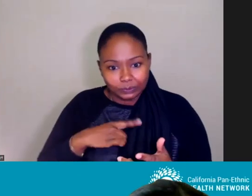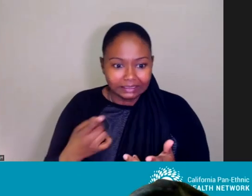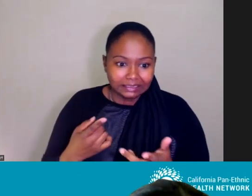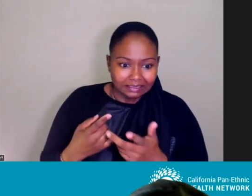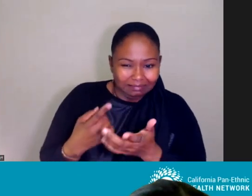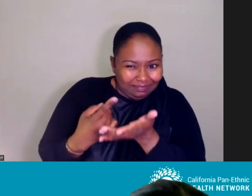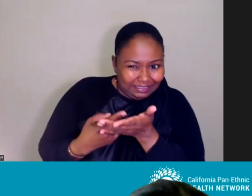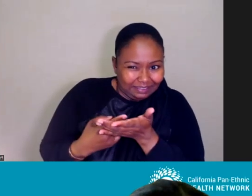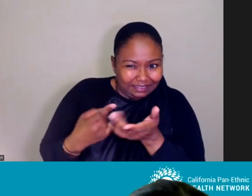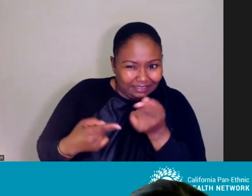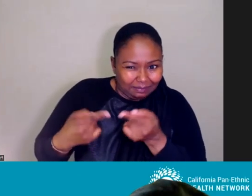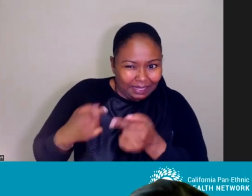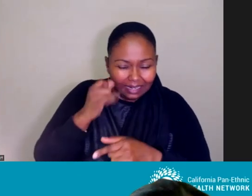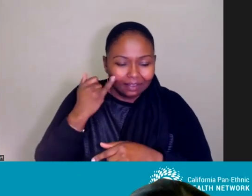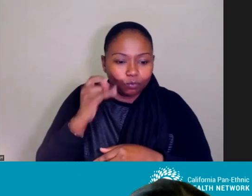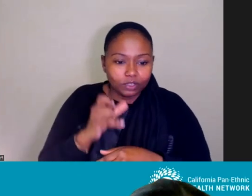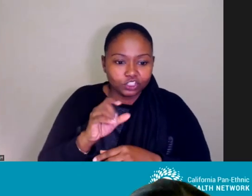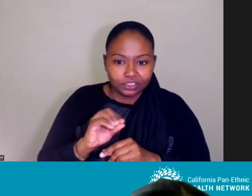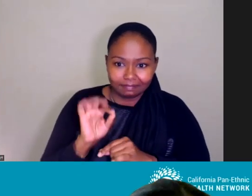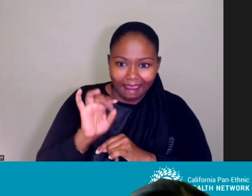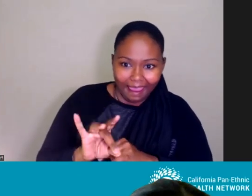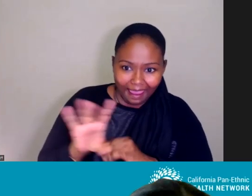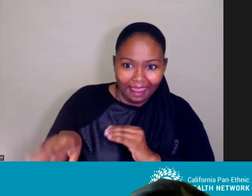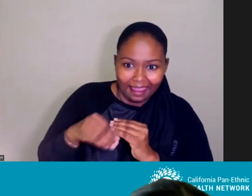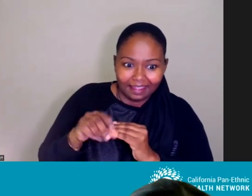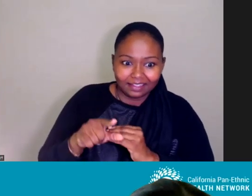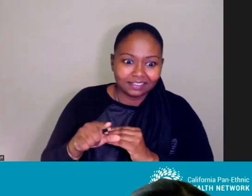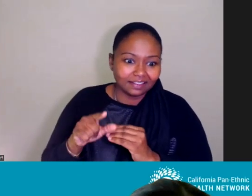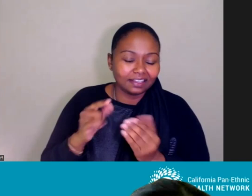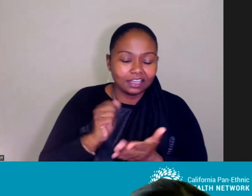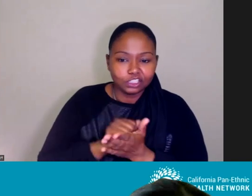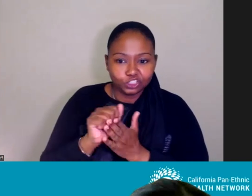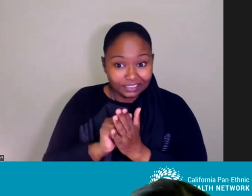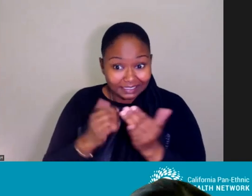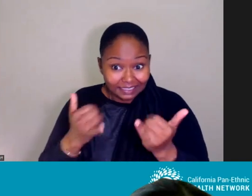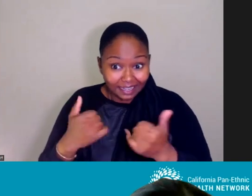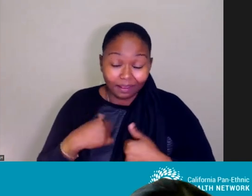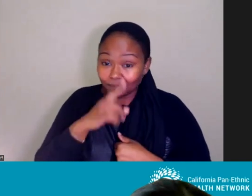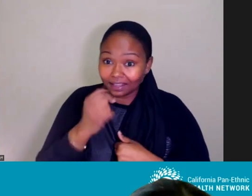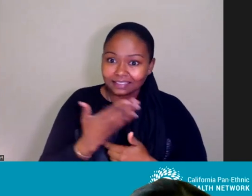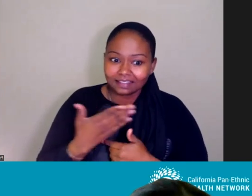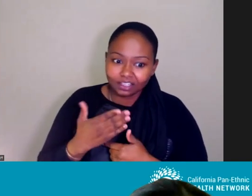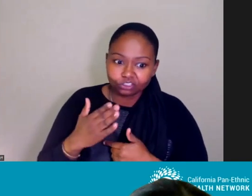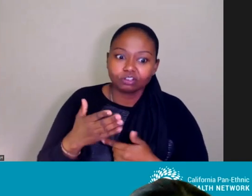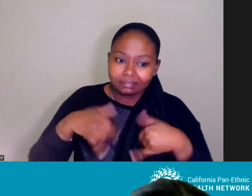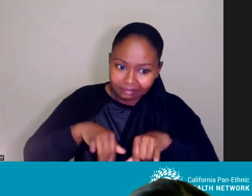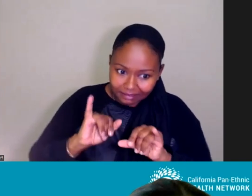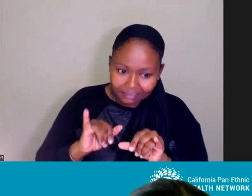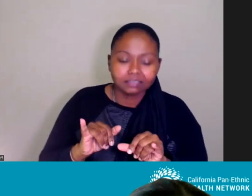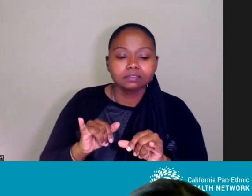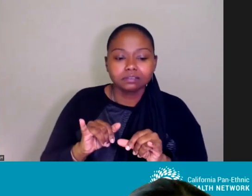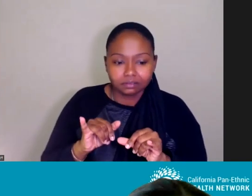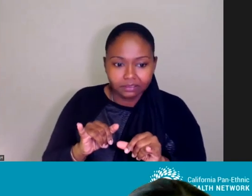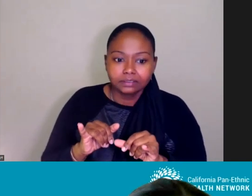this on the agenda today, um, because things are still unfolding. Um, but I thought it was so important that we covered this